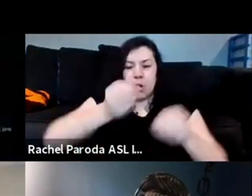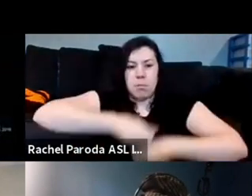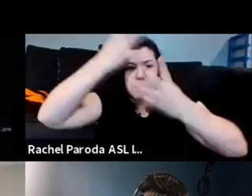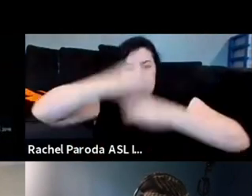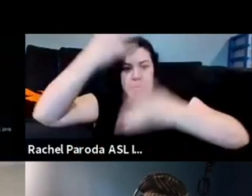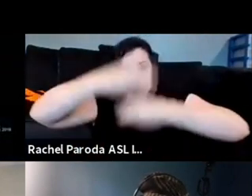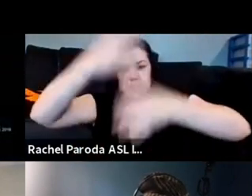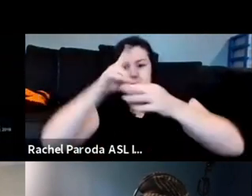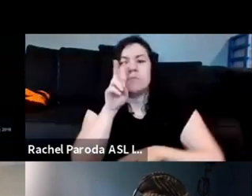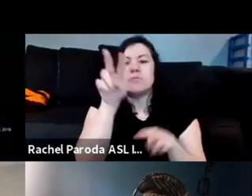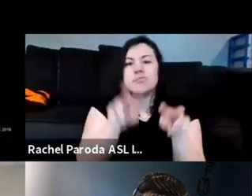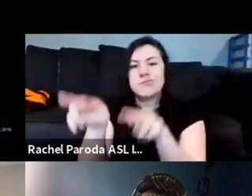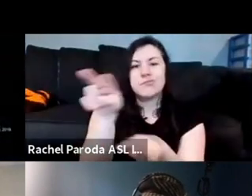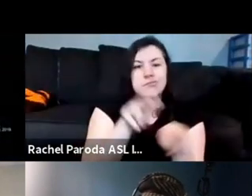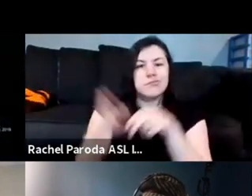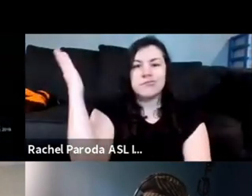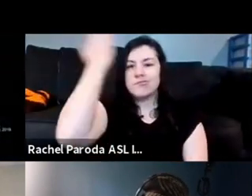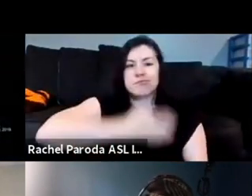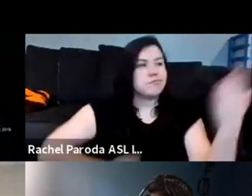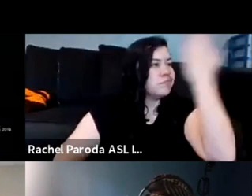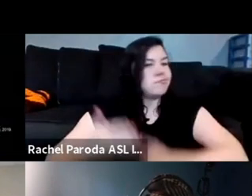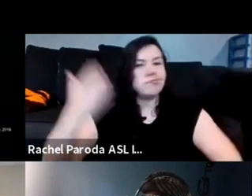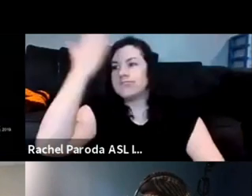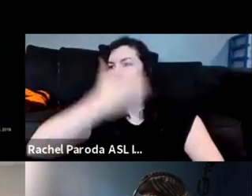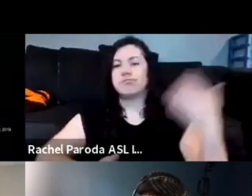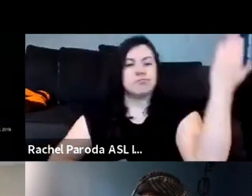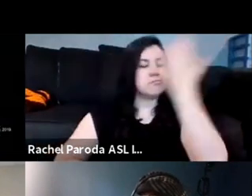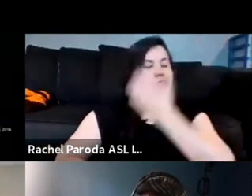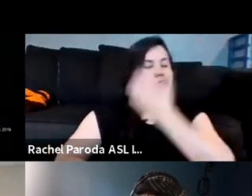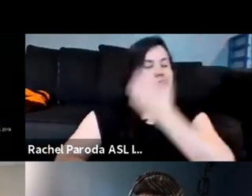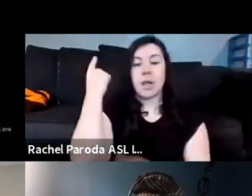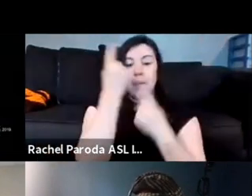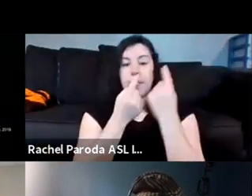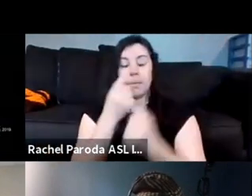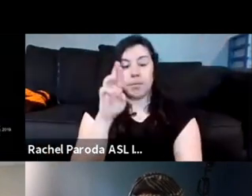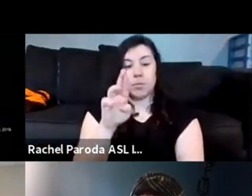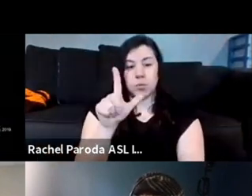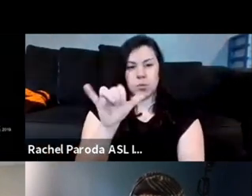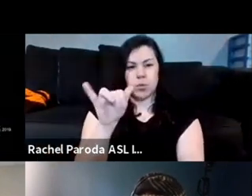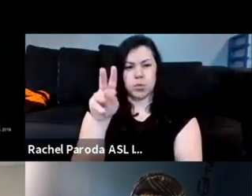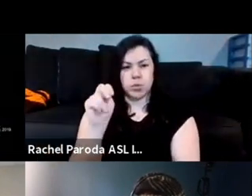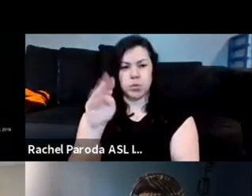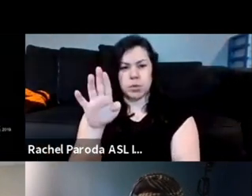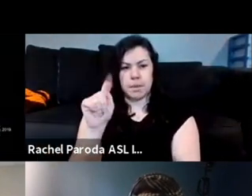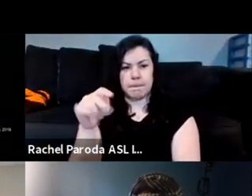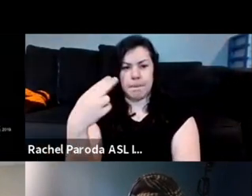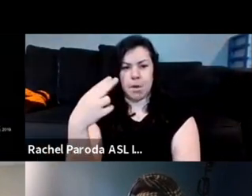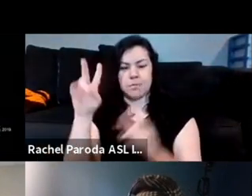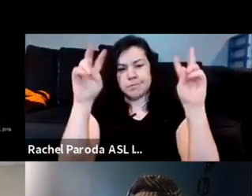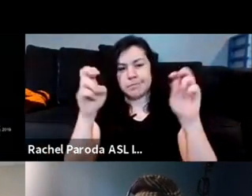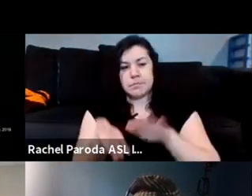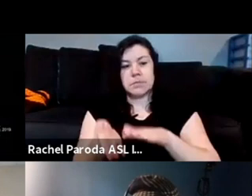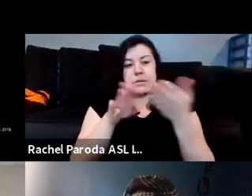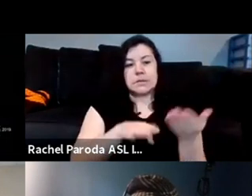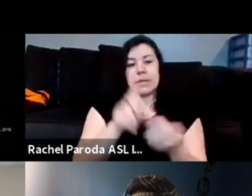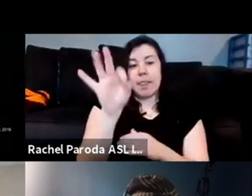images and i think about roland barth and he talks about the death of a photograph and i think about the death of the